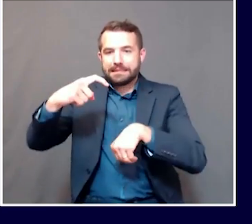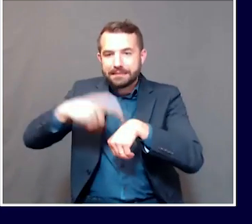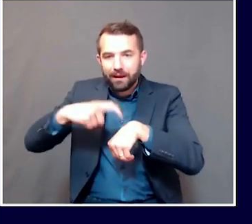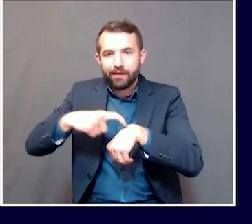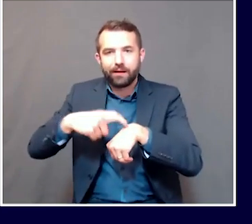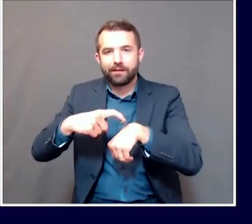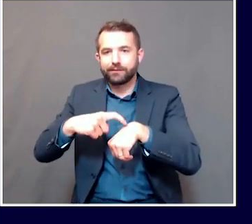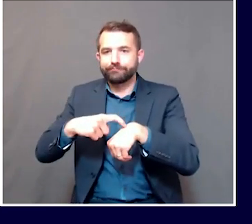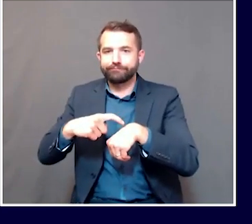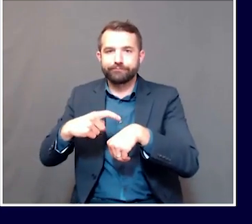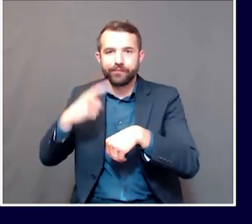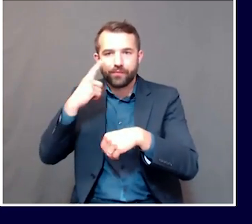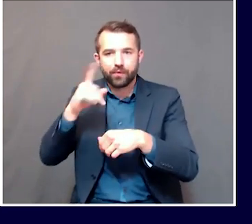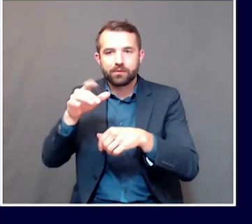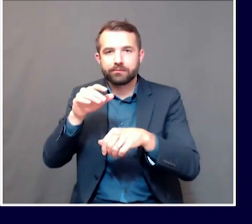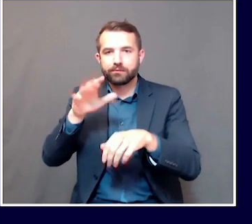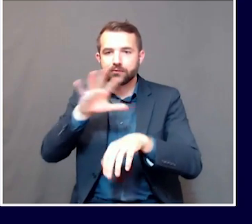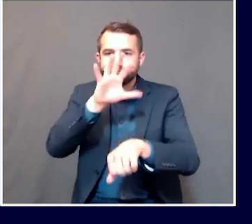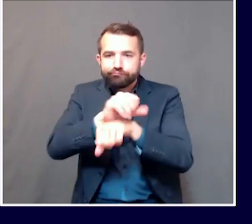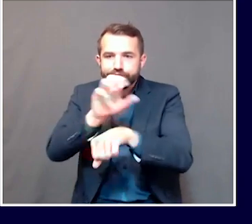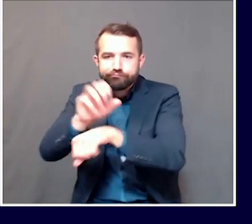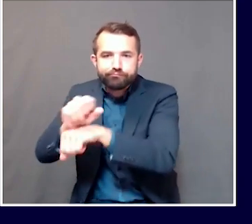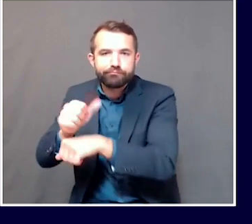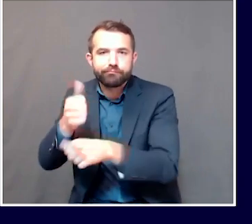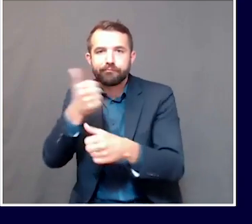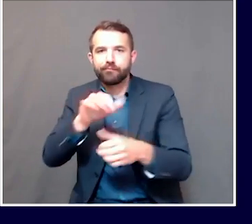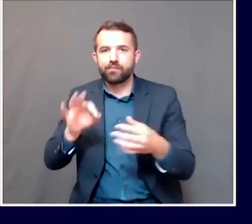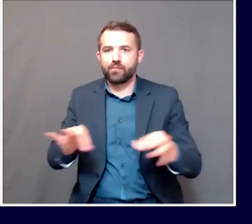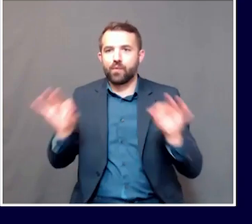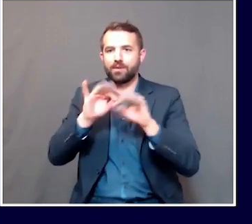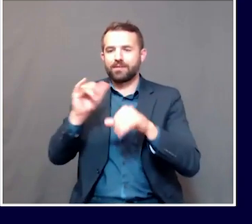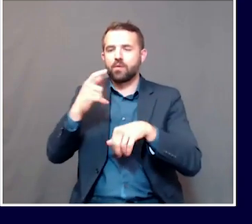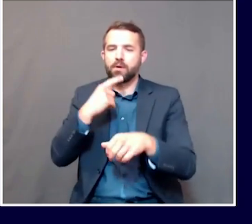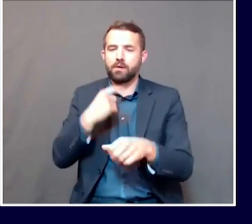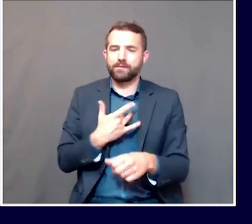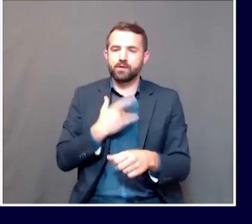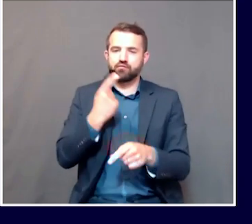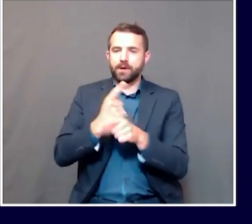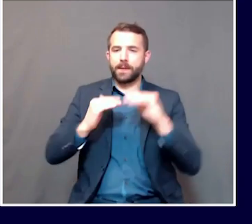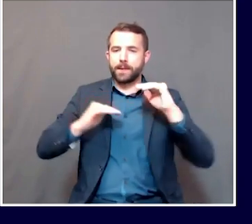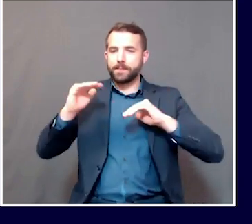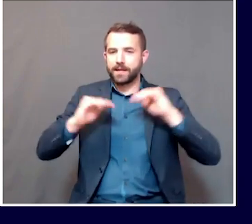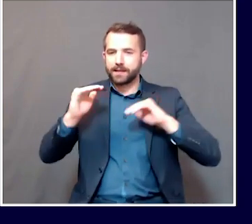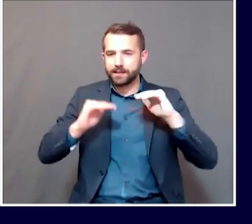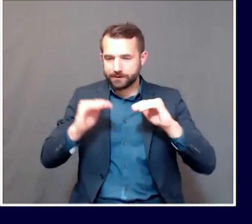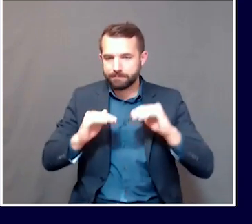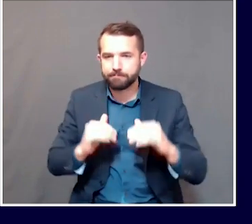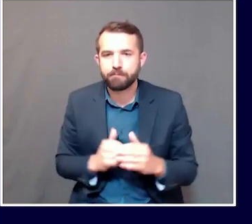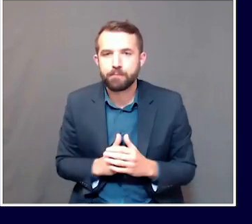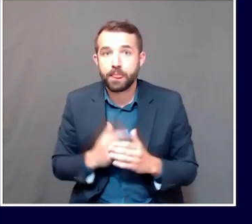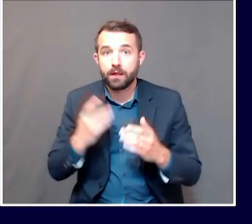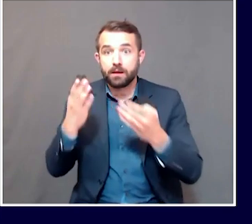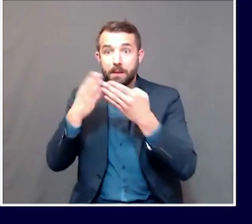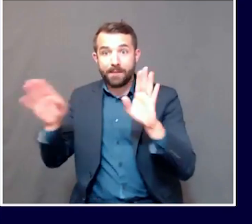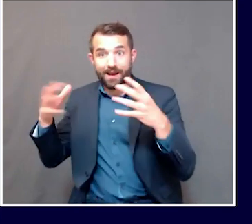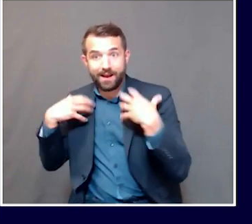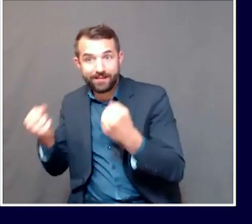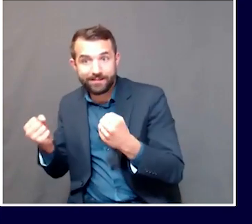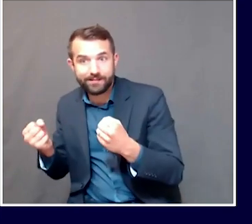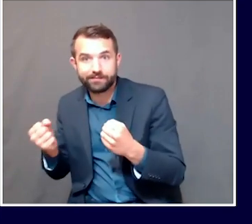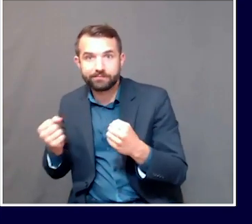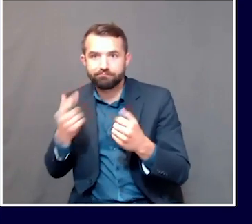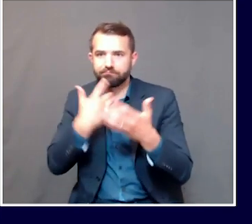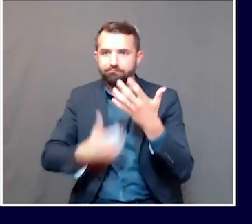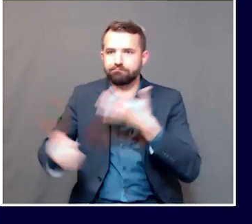they had before. But also, it's a balancing, as you sort of imply in your question. It's a balancing of the public health, public health priorities of